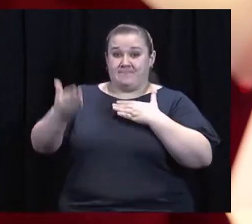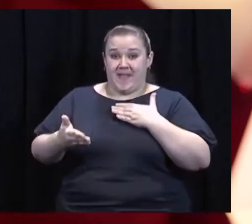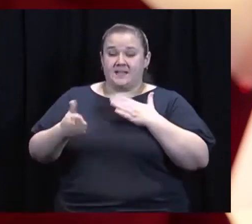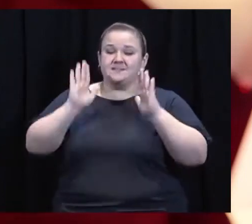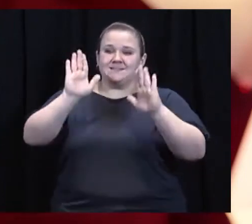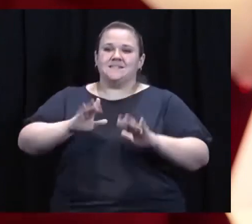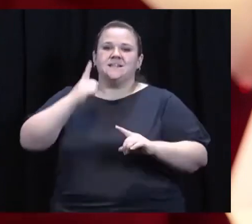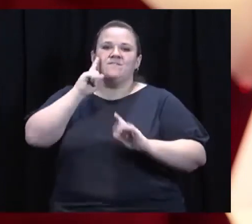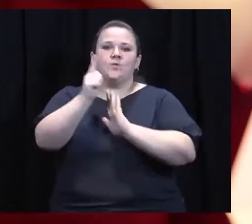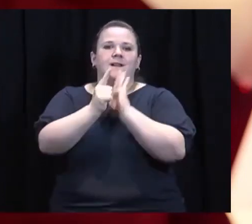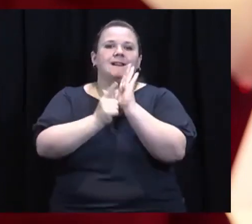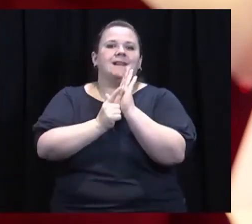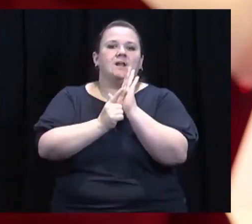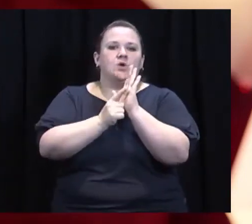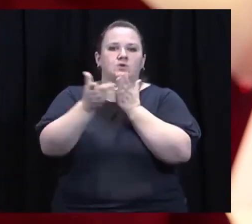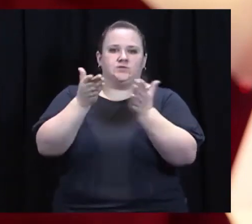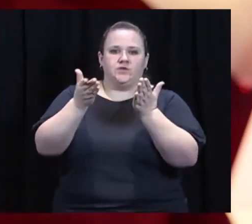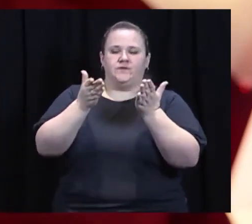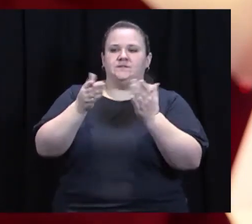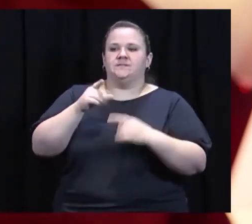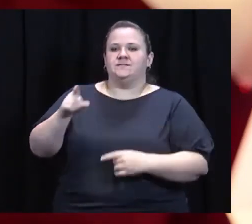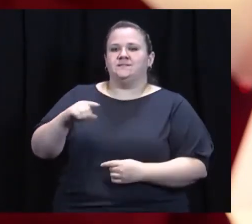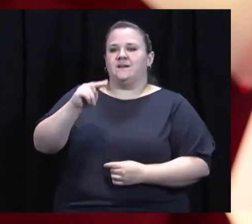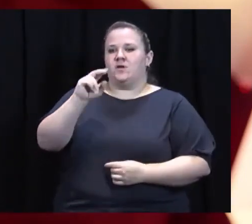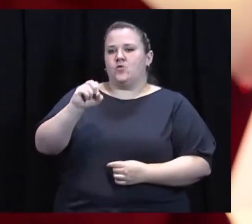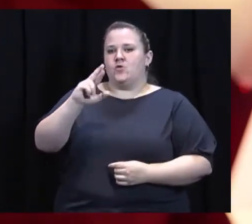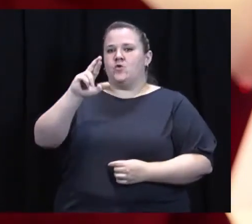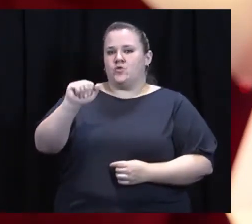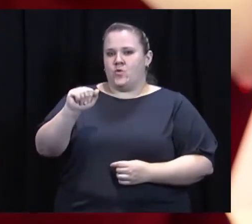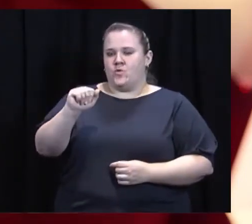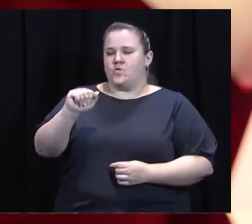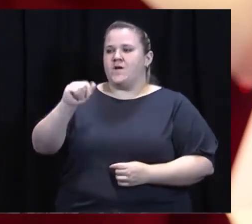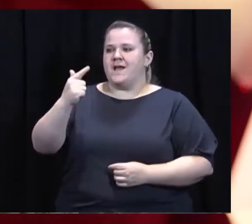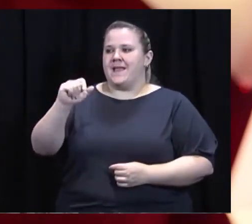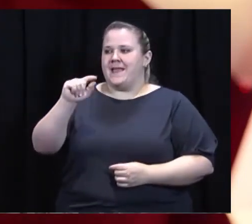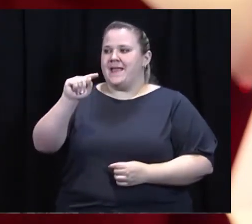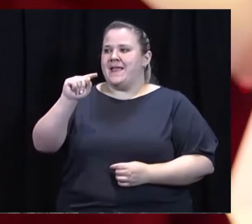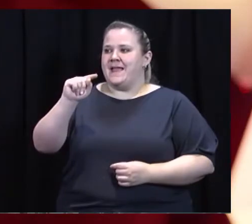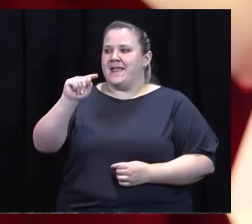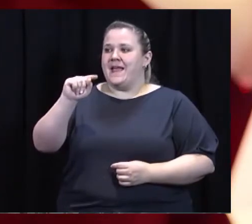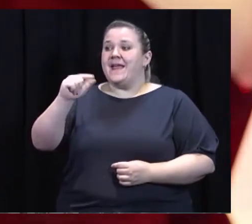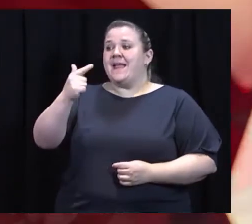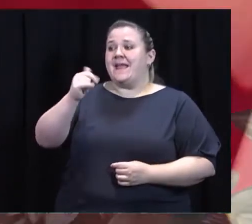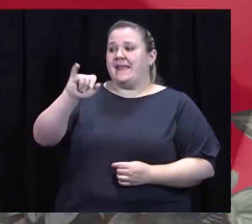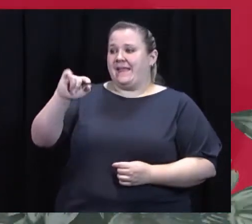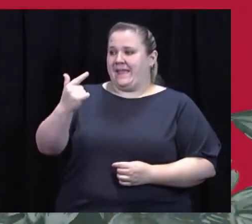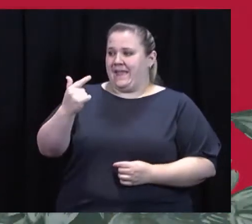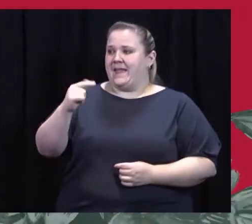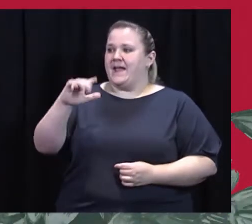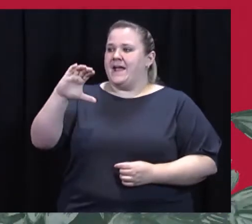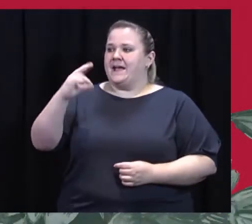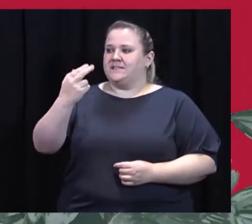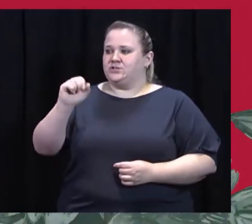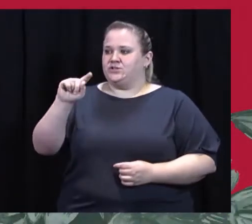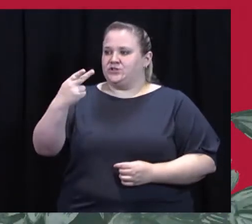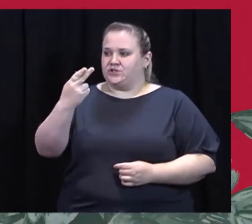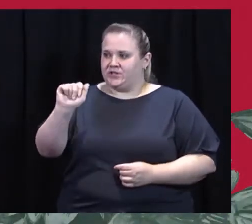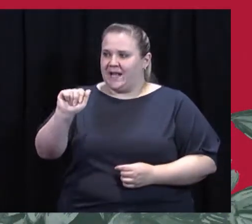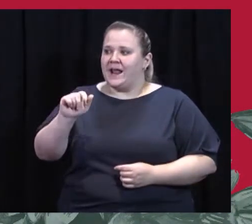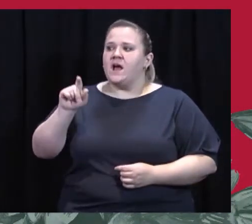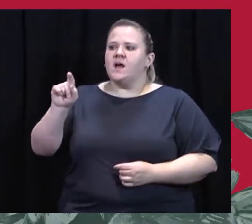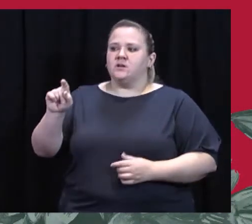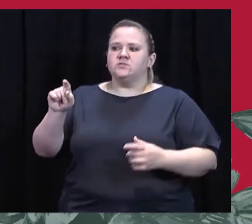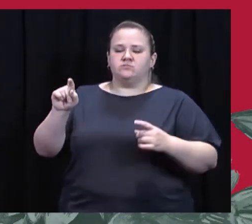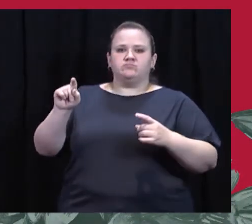Our next award, Excellence in Legal Services Honoree, is Nora Gig Chadda. Nora is a shareholder with Tucker